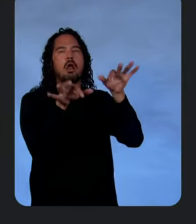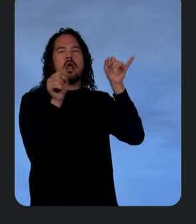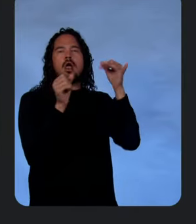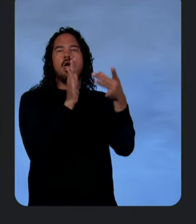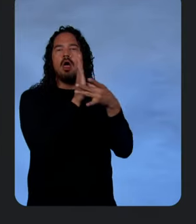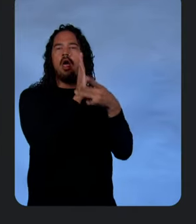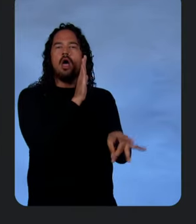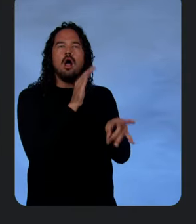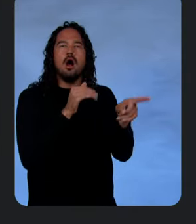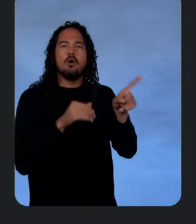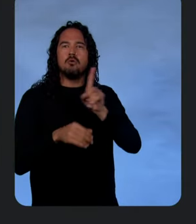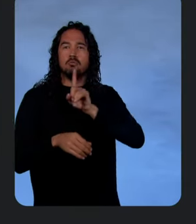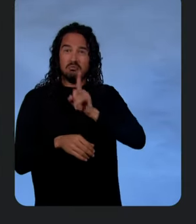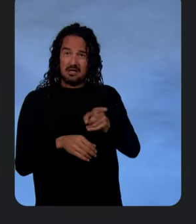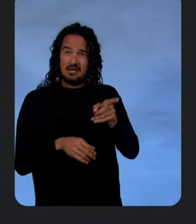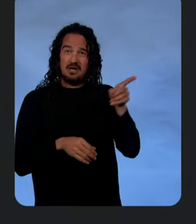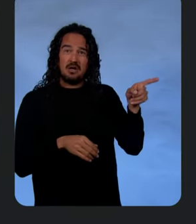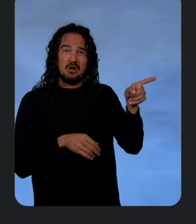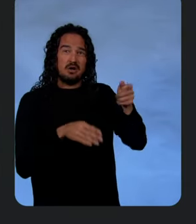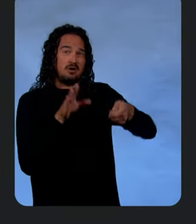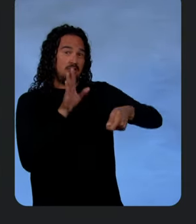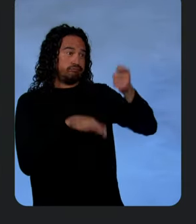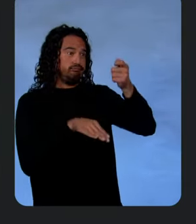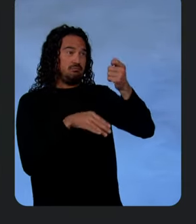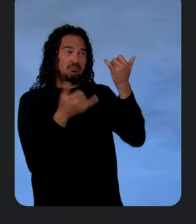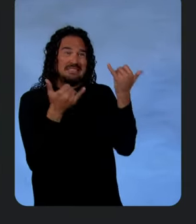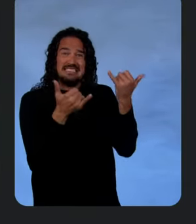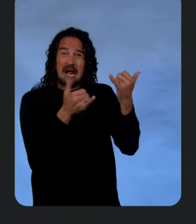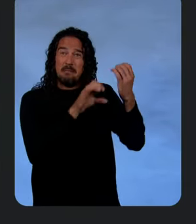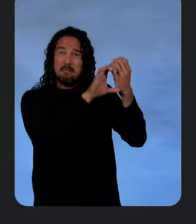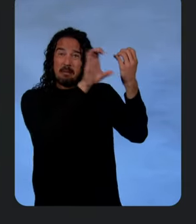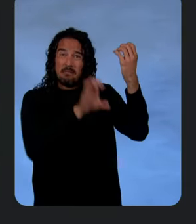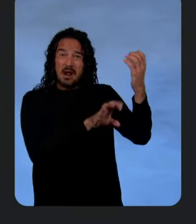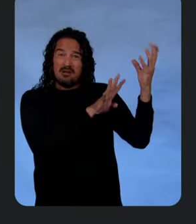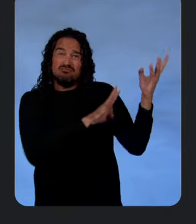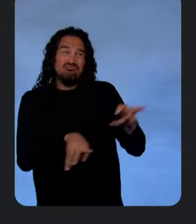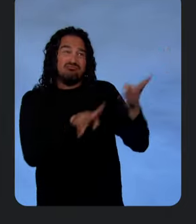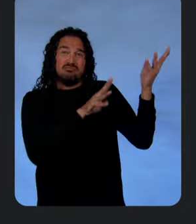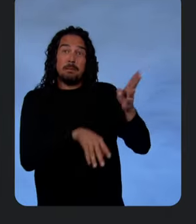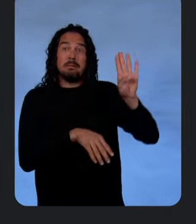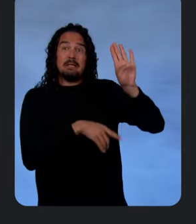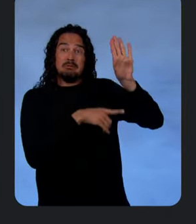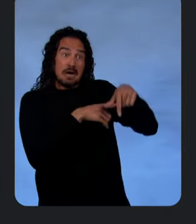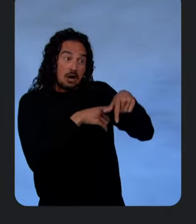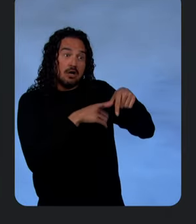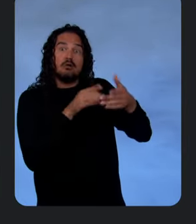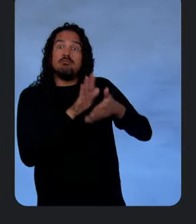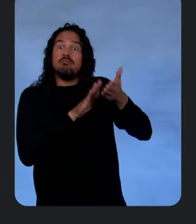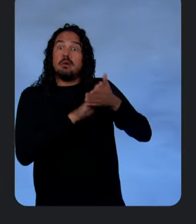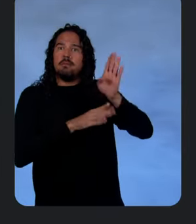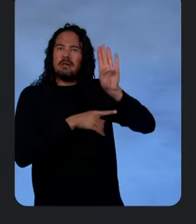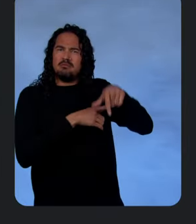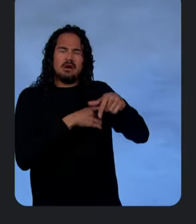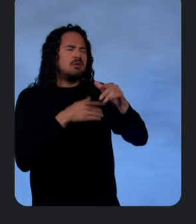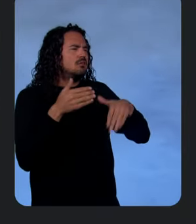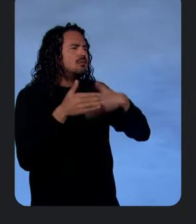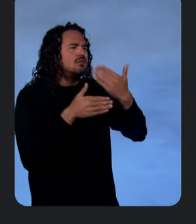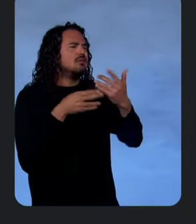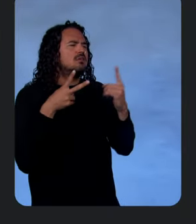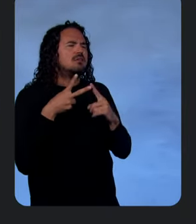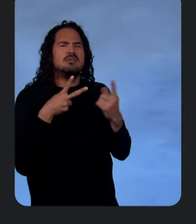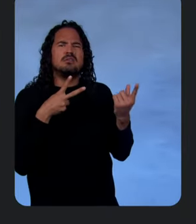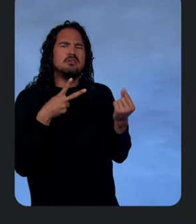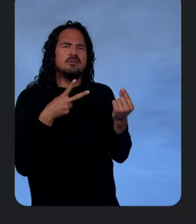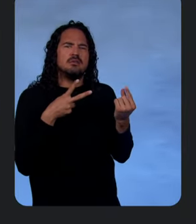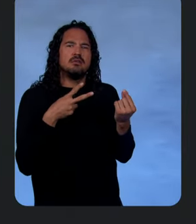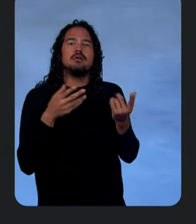right? You're enabling real-time data pipelines in BigQuery. It's fully managed by BigQuery. What's left? All right. So, I promise there are only two